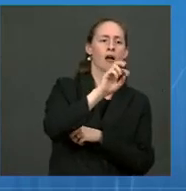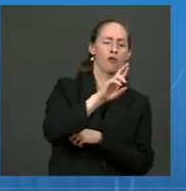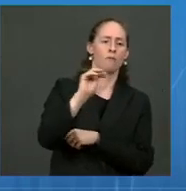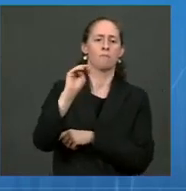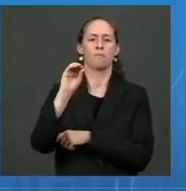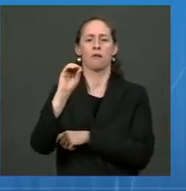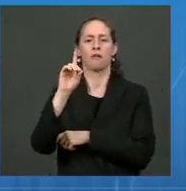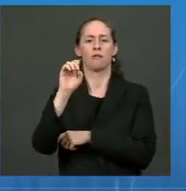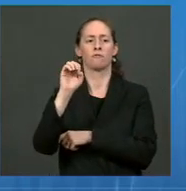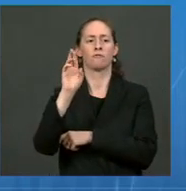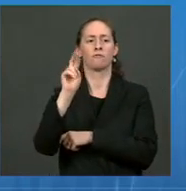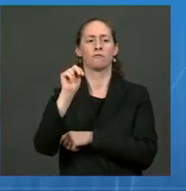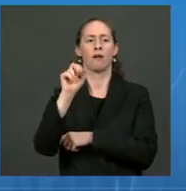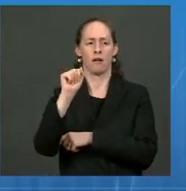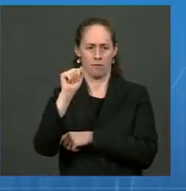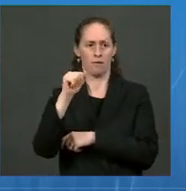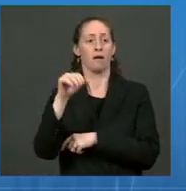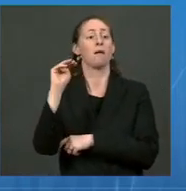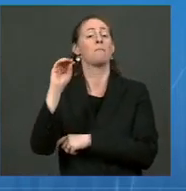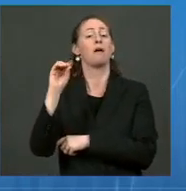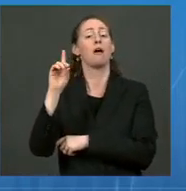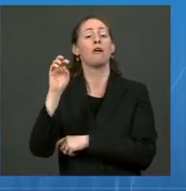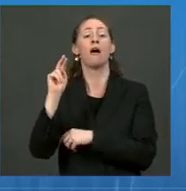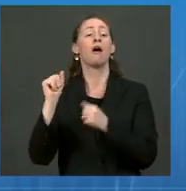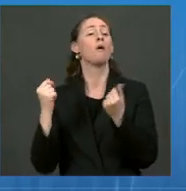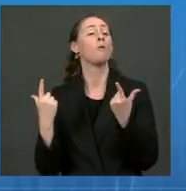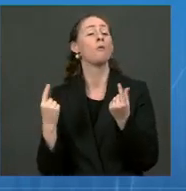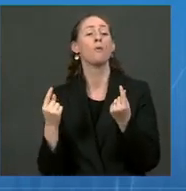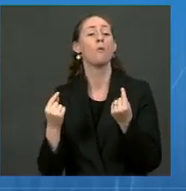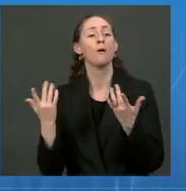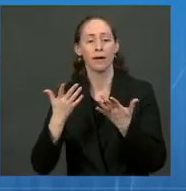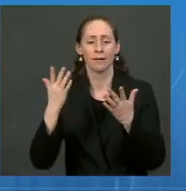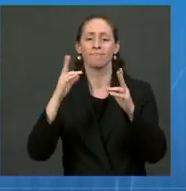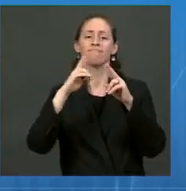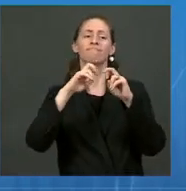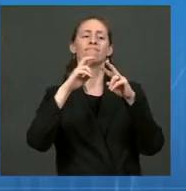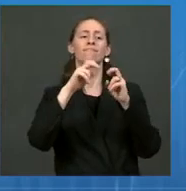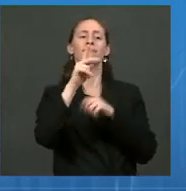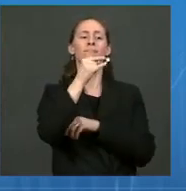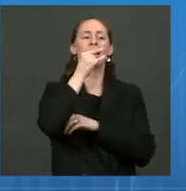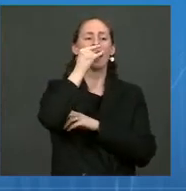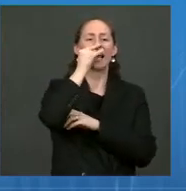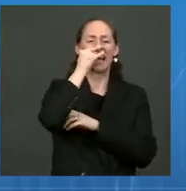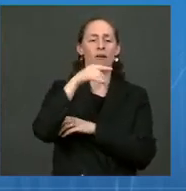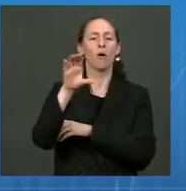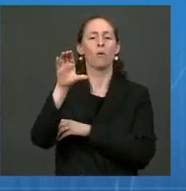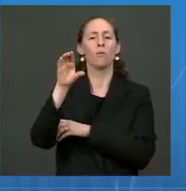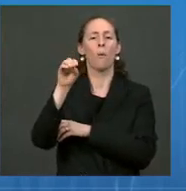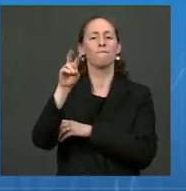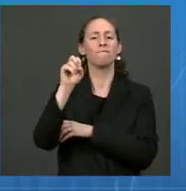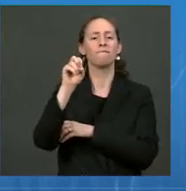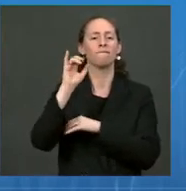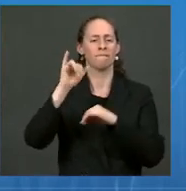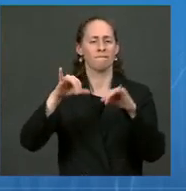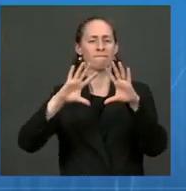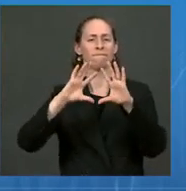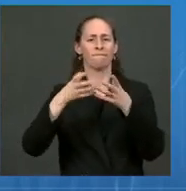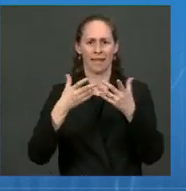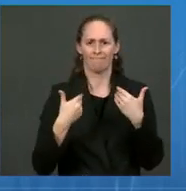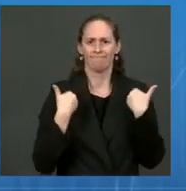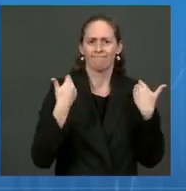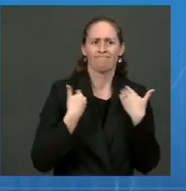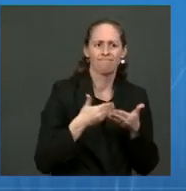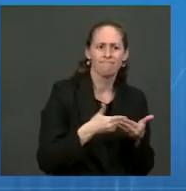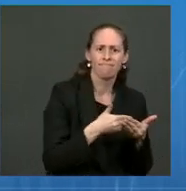called Kid Cove, which is for younger children, the Teen Cove for those who are of the teenage